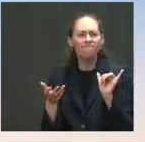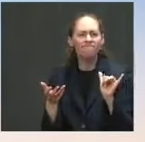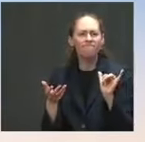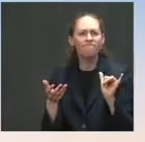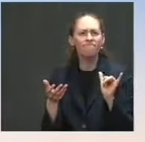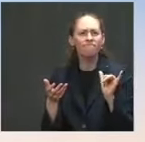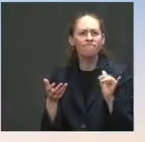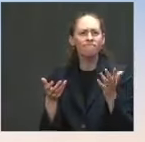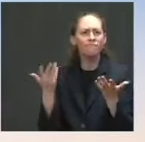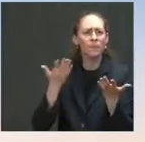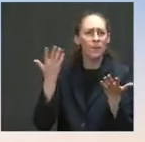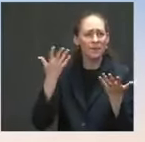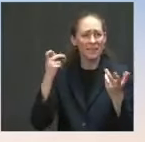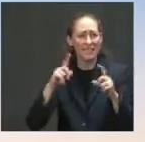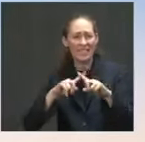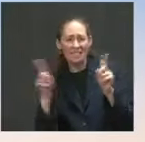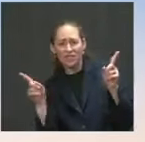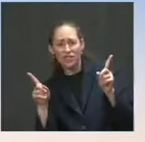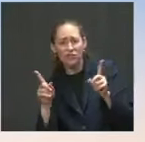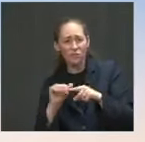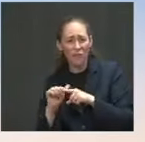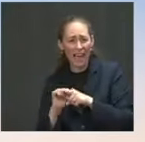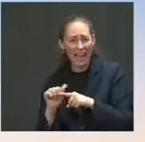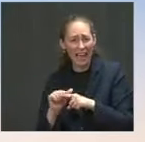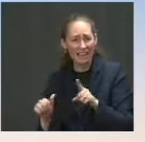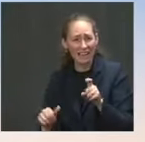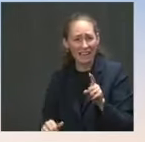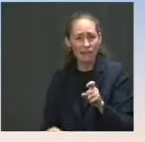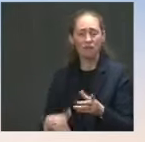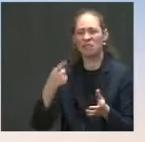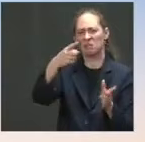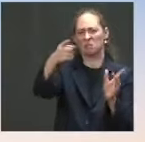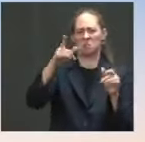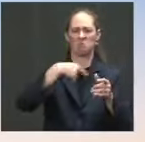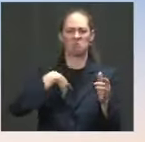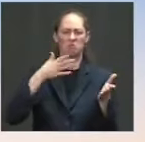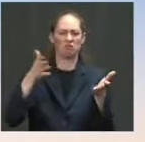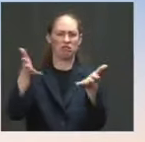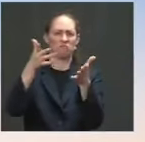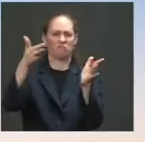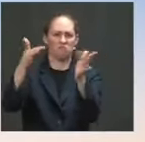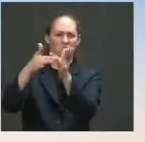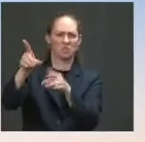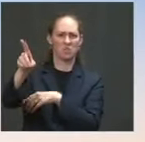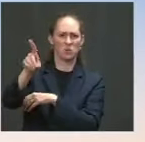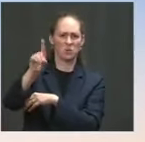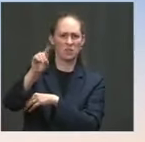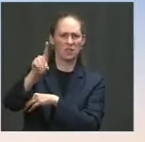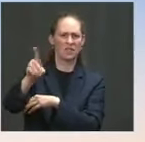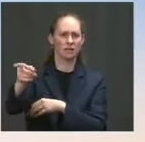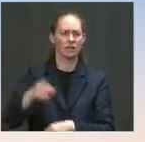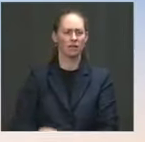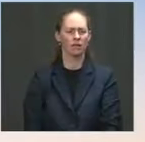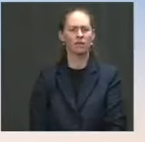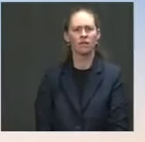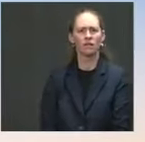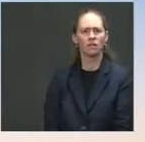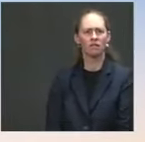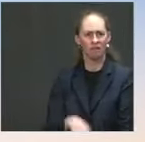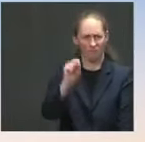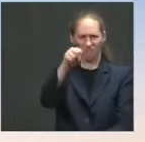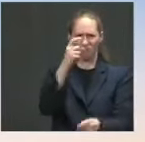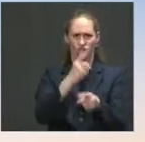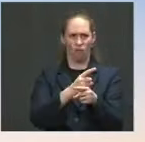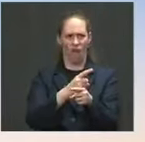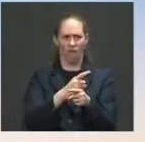Ms. I certainly would point you to DOD for any assessment along those lines. But I think there's no question that over the course of two decades, the amount, to your